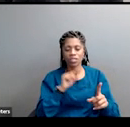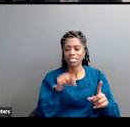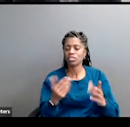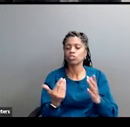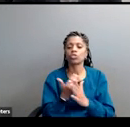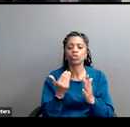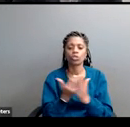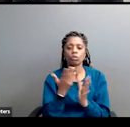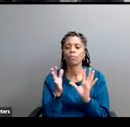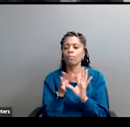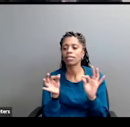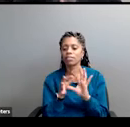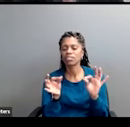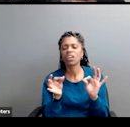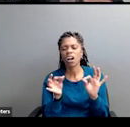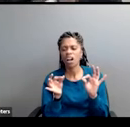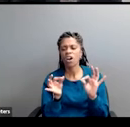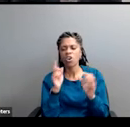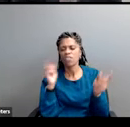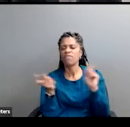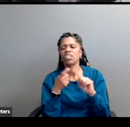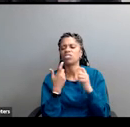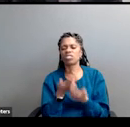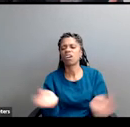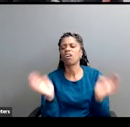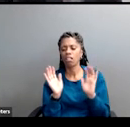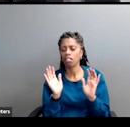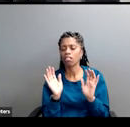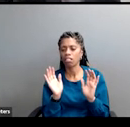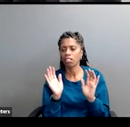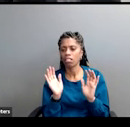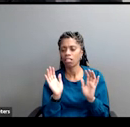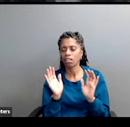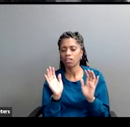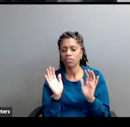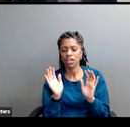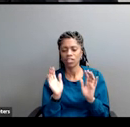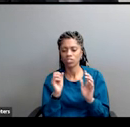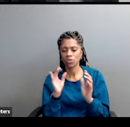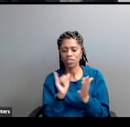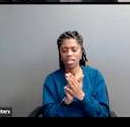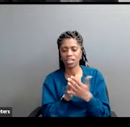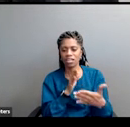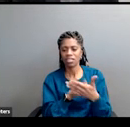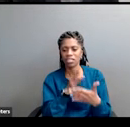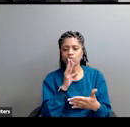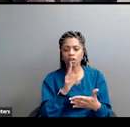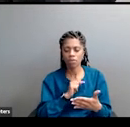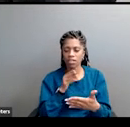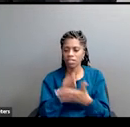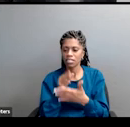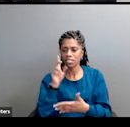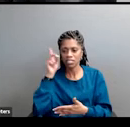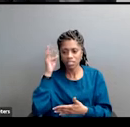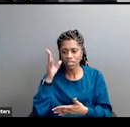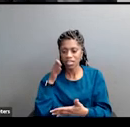we're facing. This is the sort of attacks on Walmart, attacks on Disney. It's not going to go away. Attacks